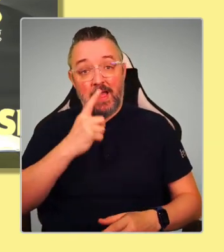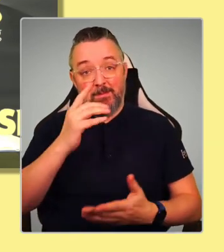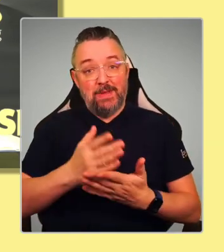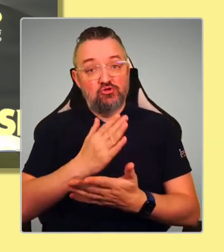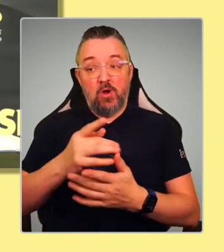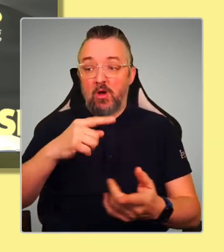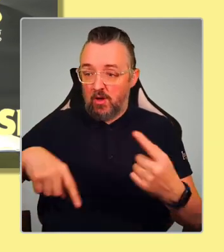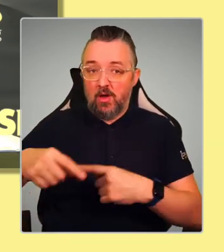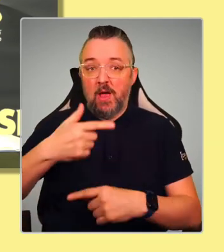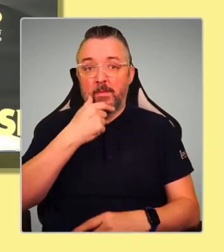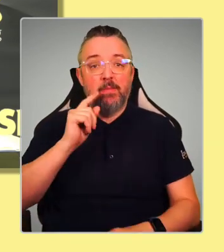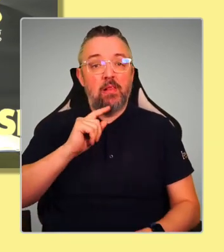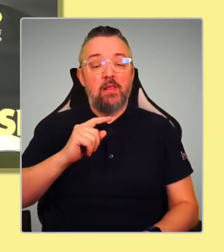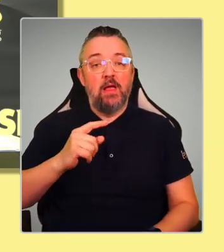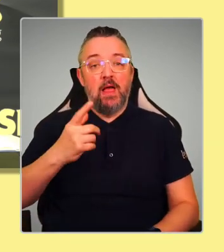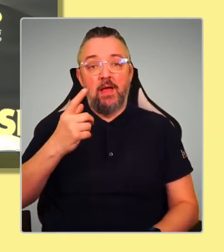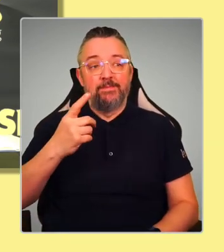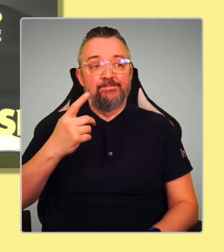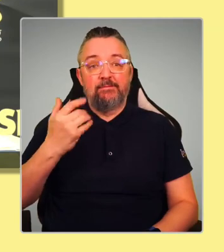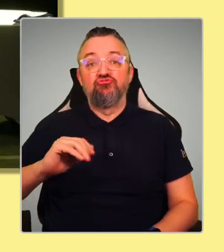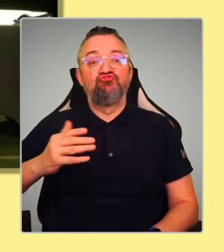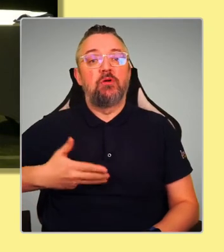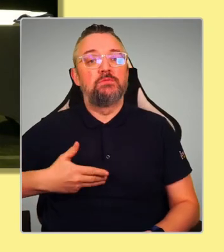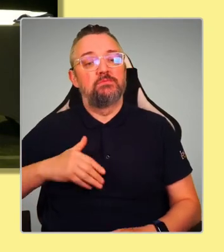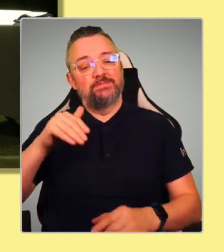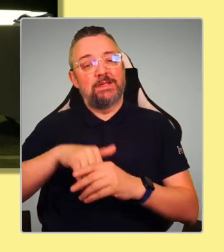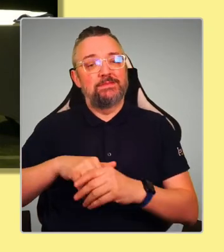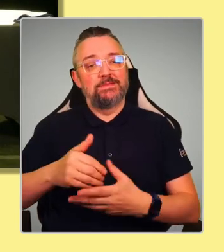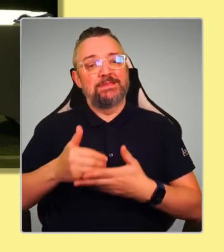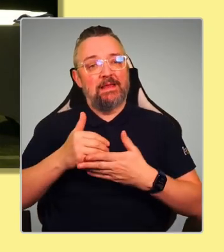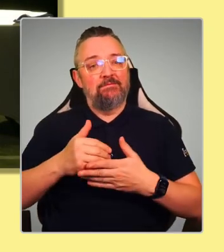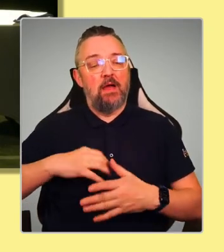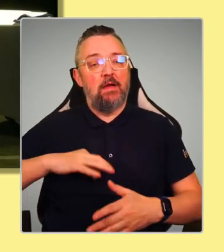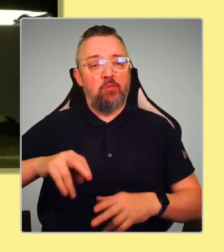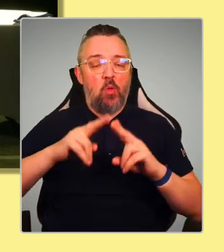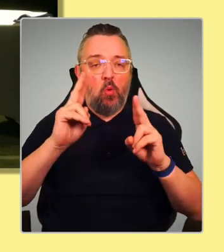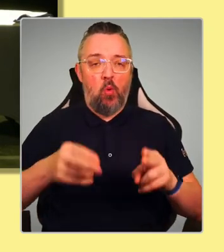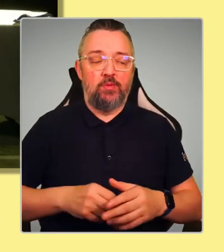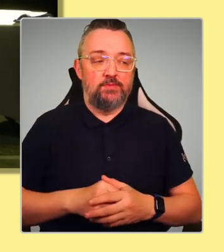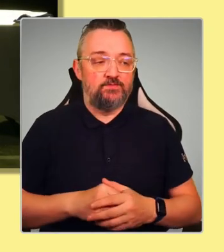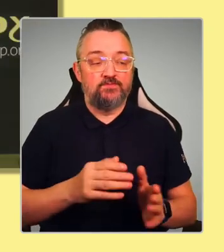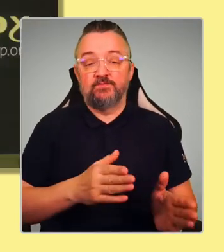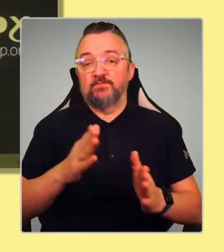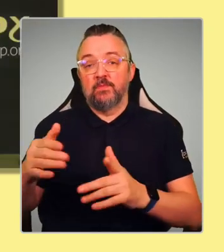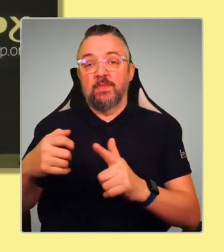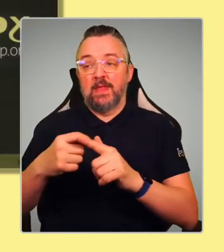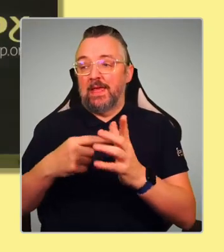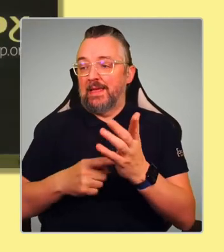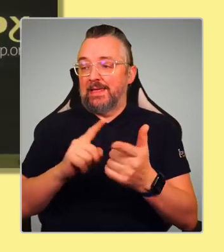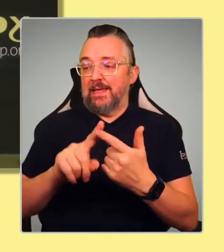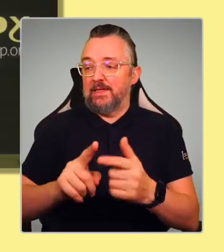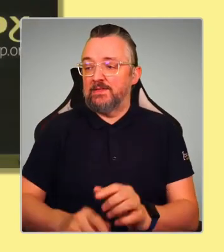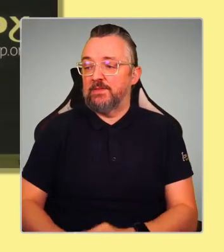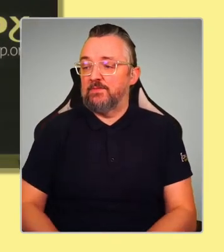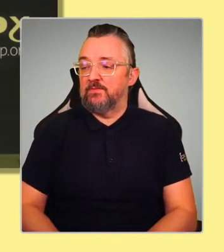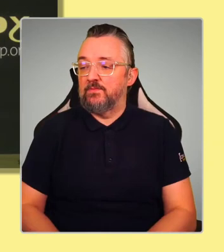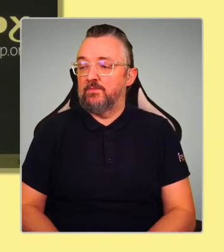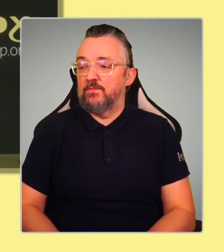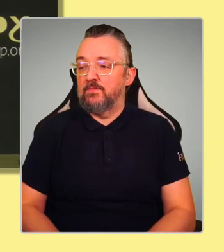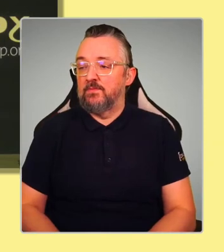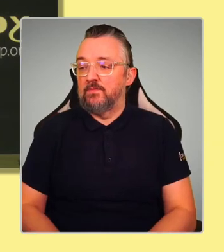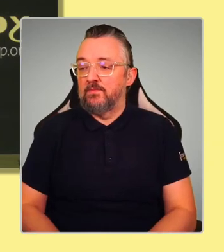comfortable and affordable home. Thanks. Thanks very much. Kate? I think those